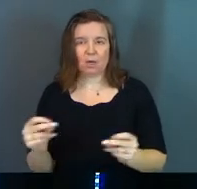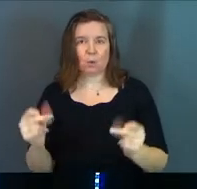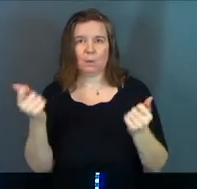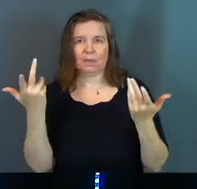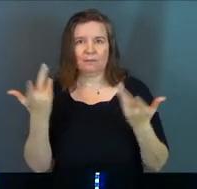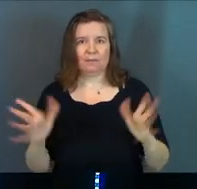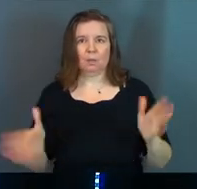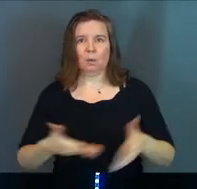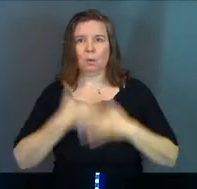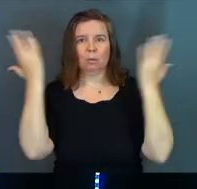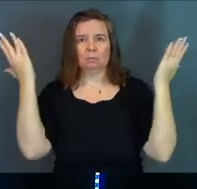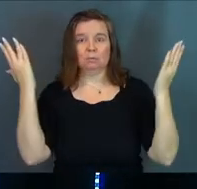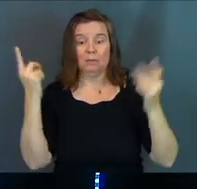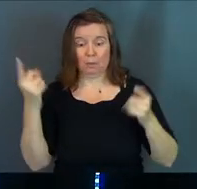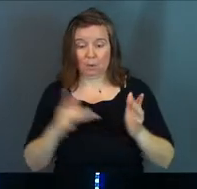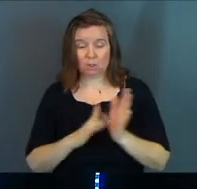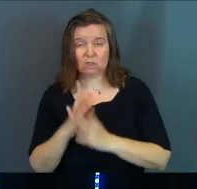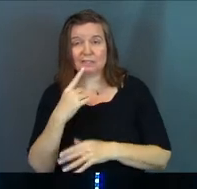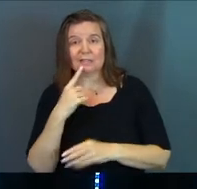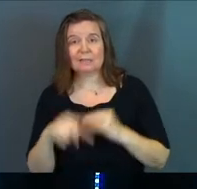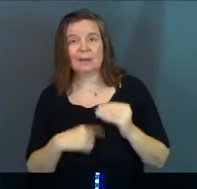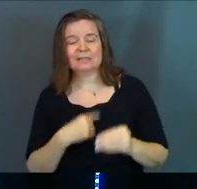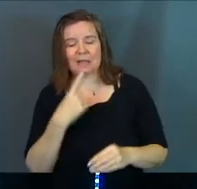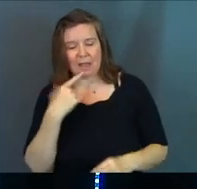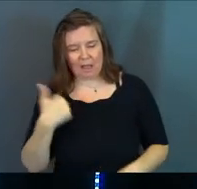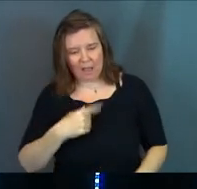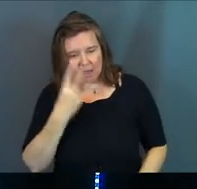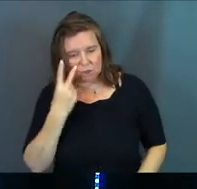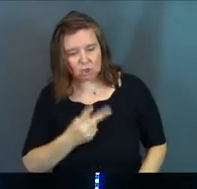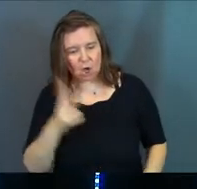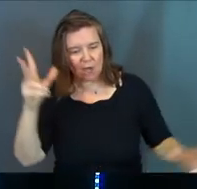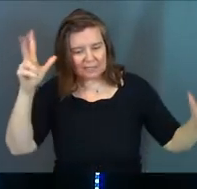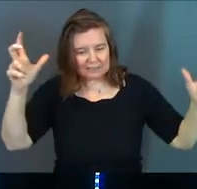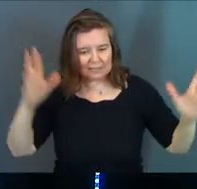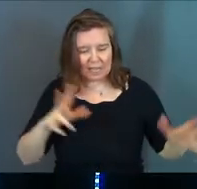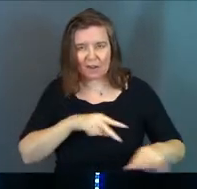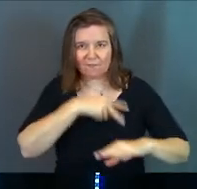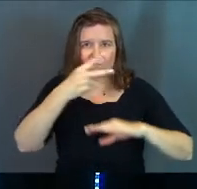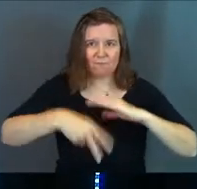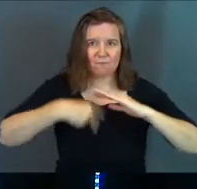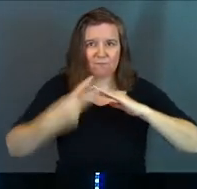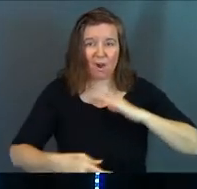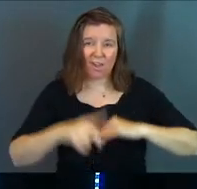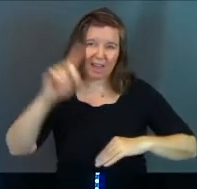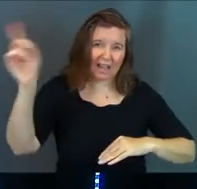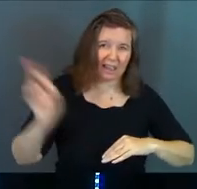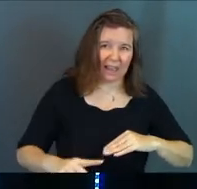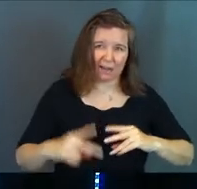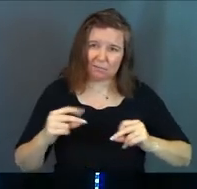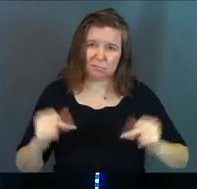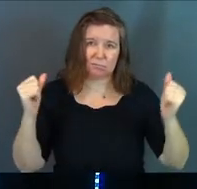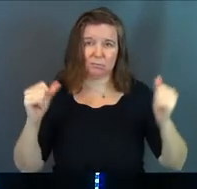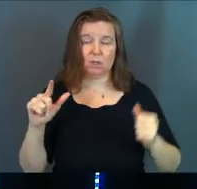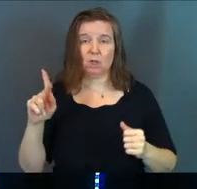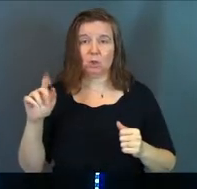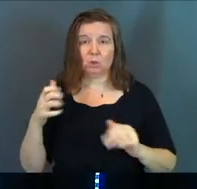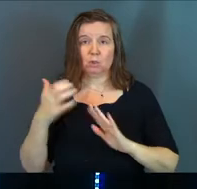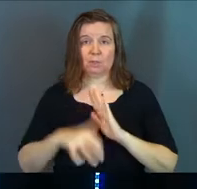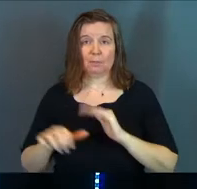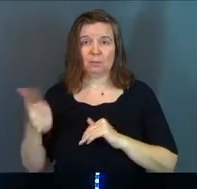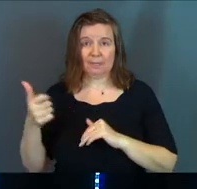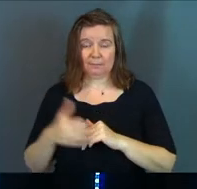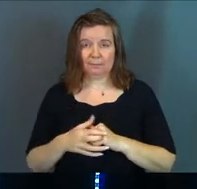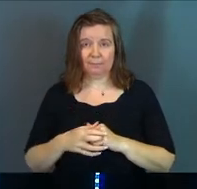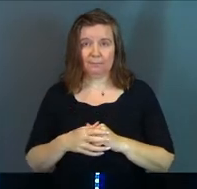quickly over. This is what Jesus says about it. He says, I saw Satan fall like lightning from heaven. That's Luke chapter